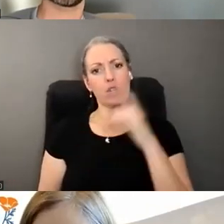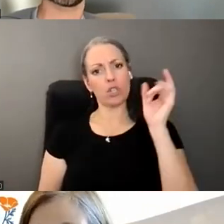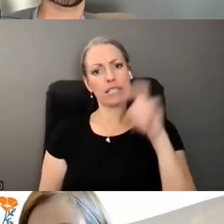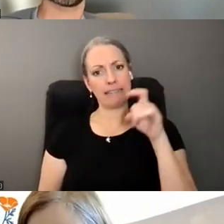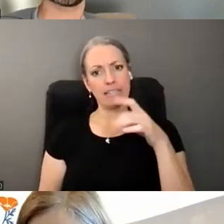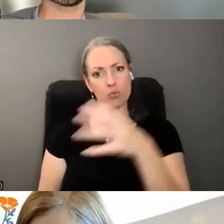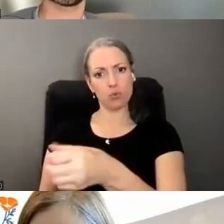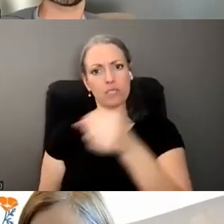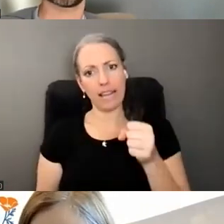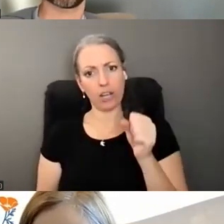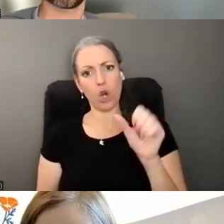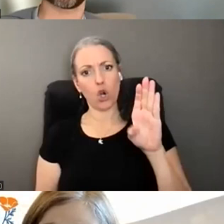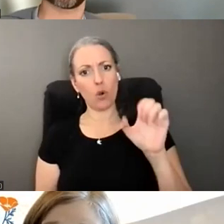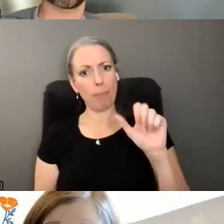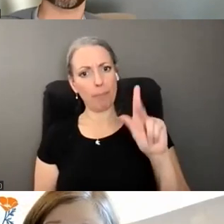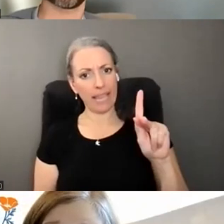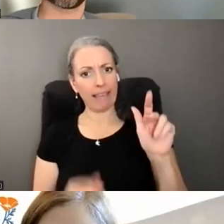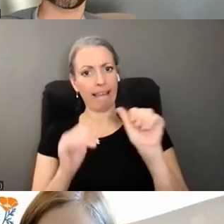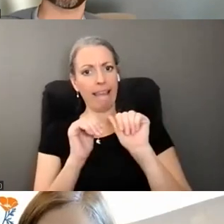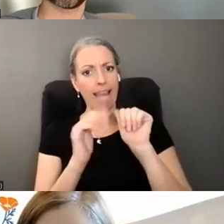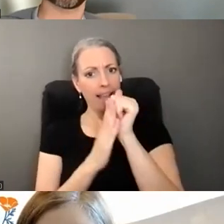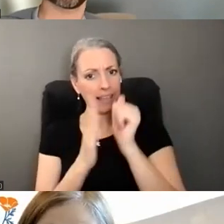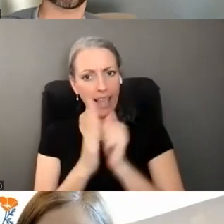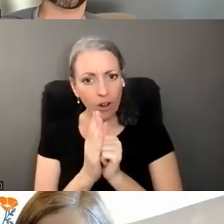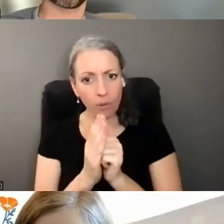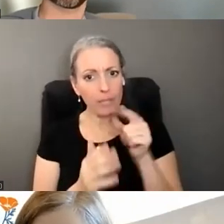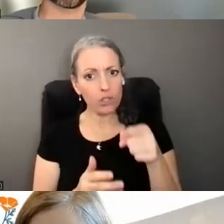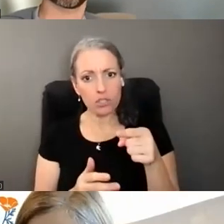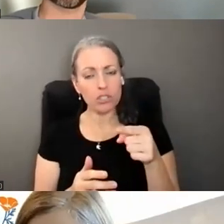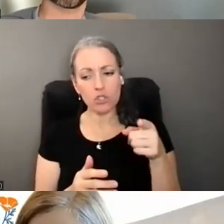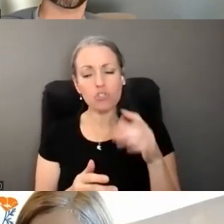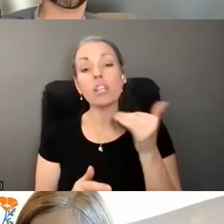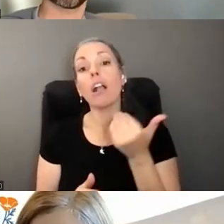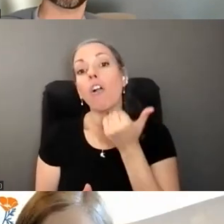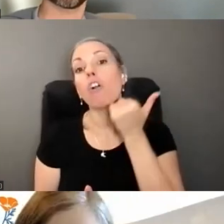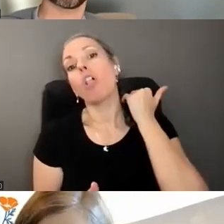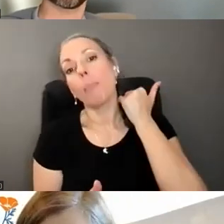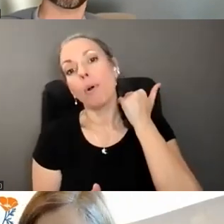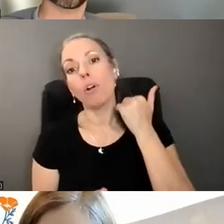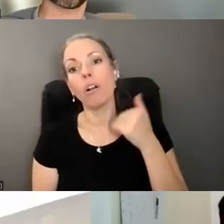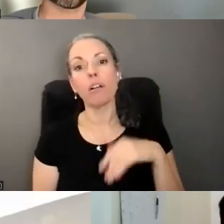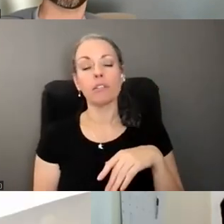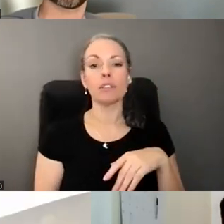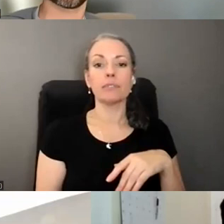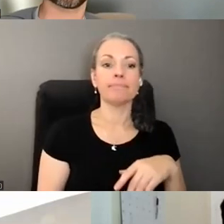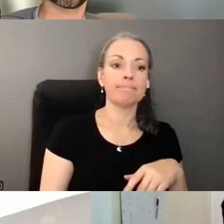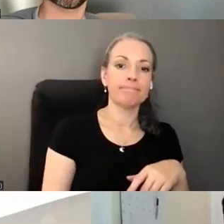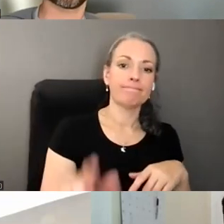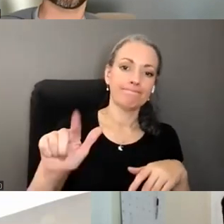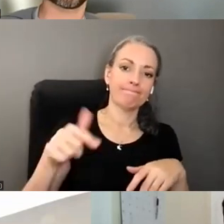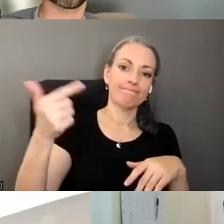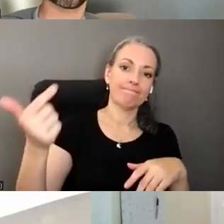take over her banking account because she is susceptible to fraud I didn't feel that with my son